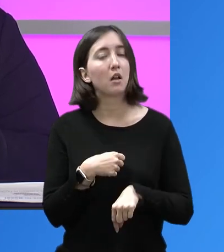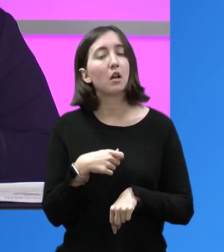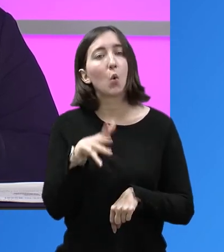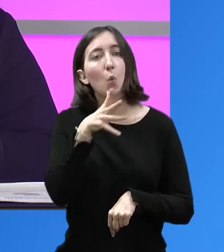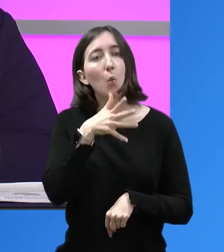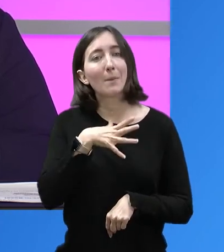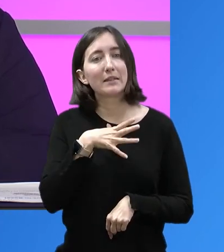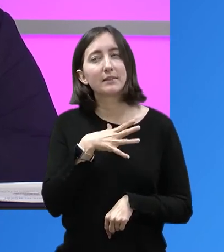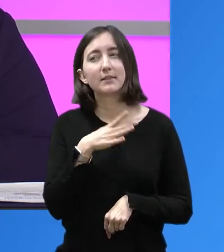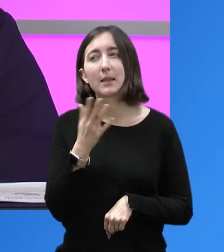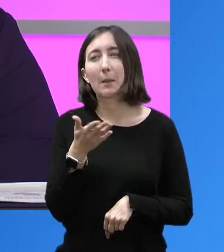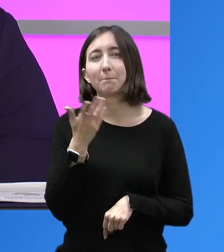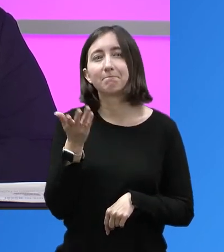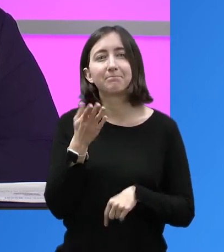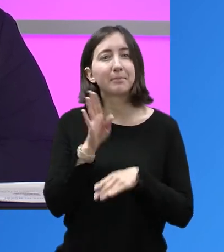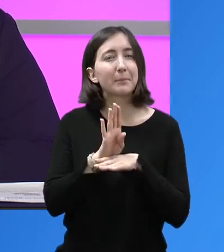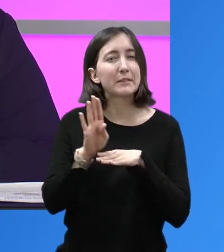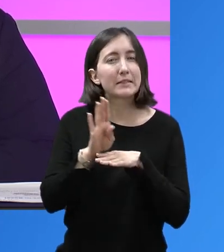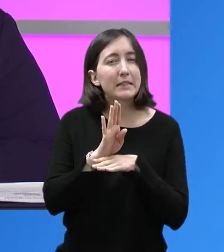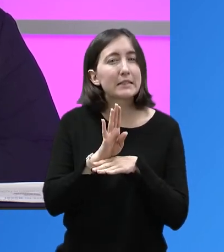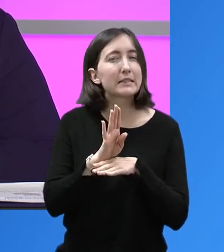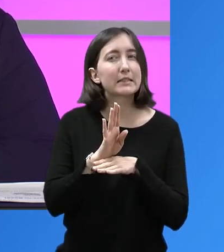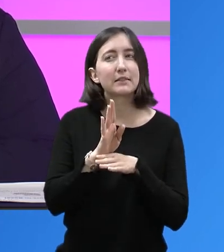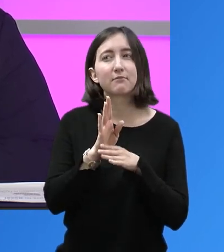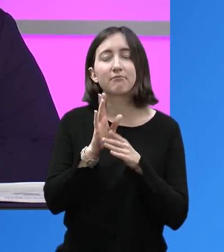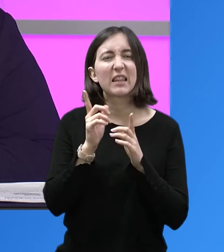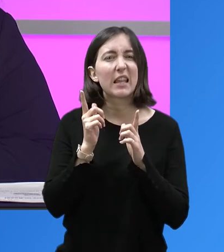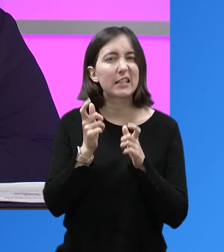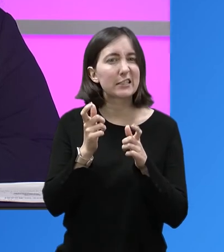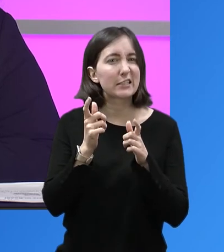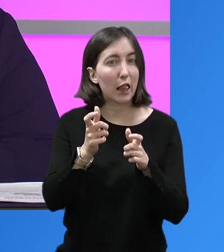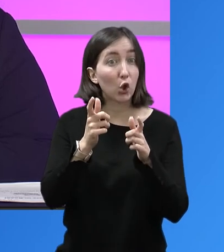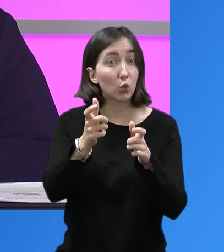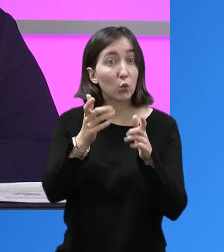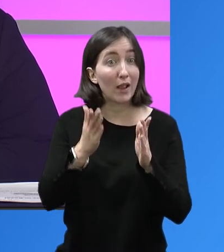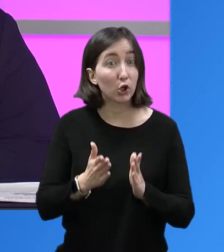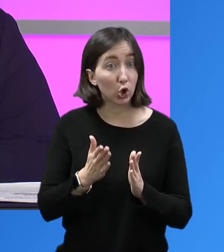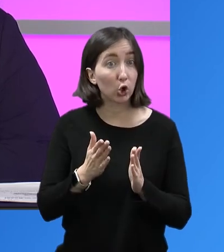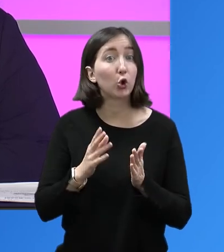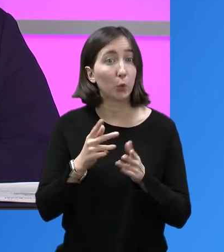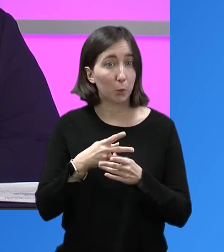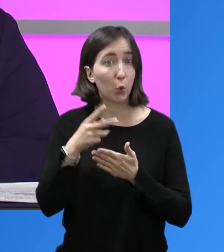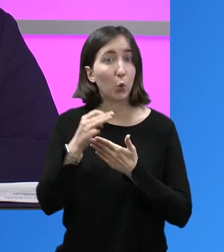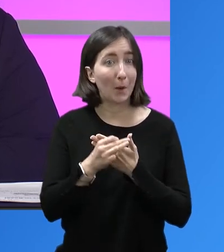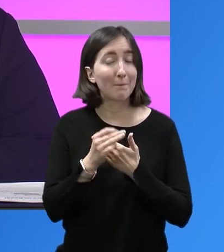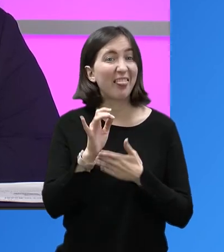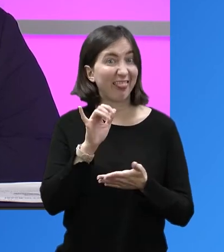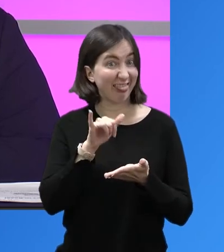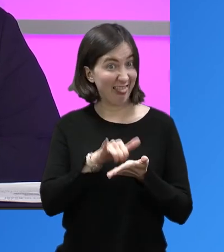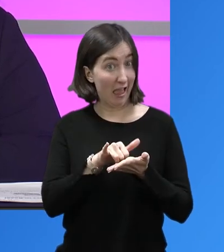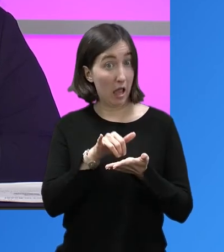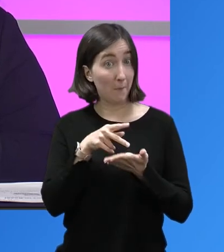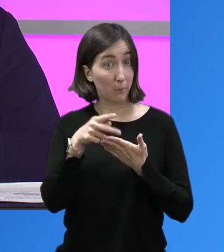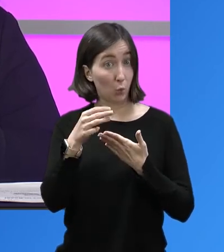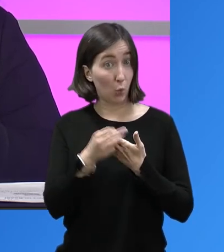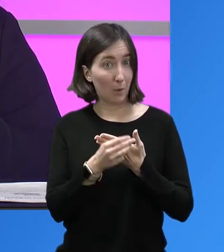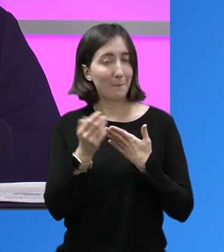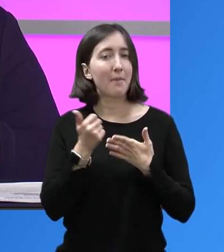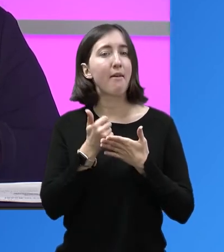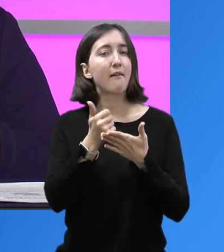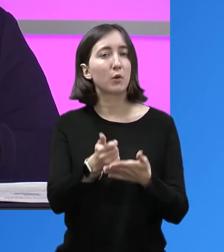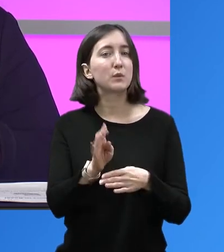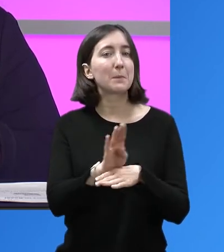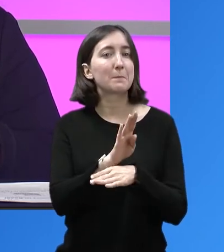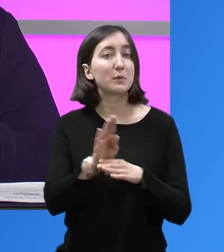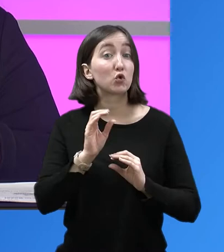person. She's attended our women's, what is it called women's business accelerator program. And that's a